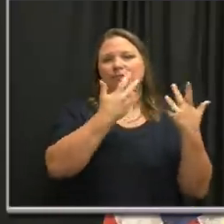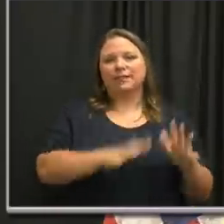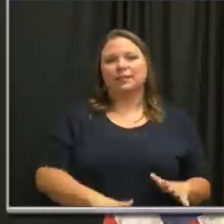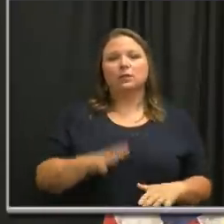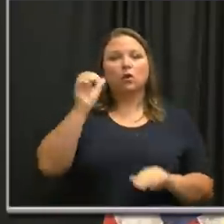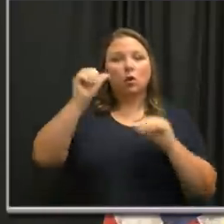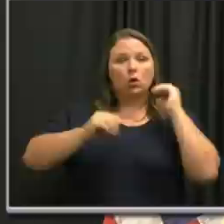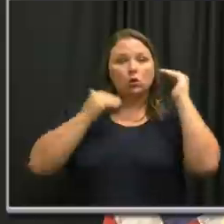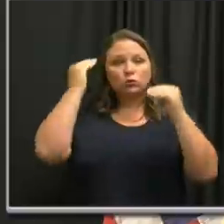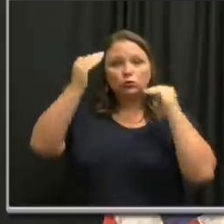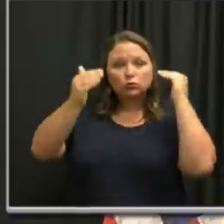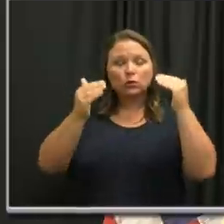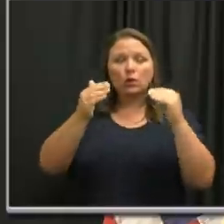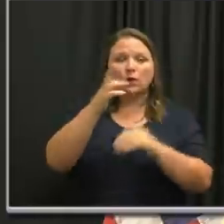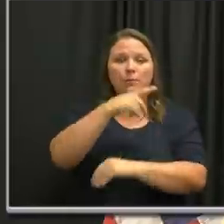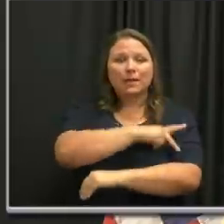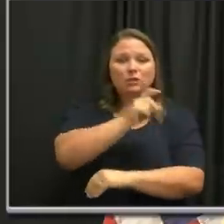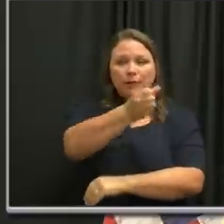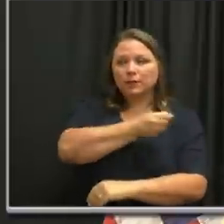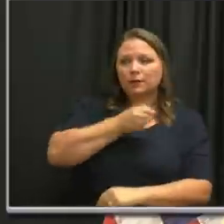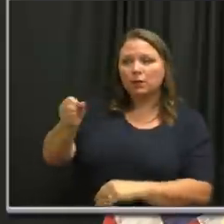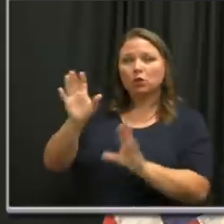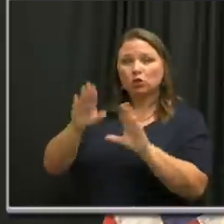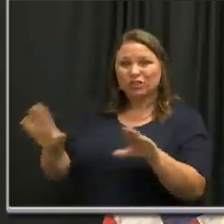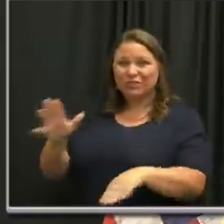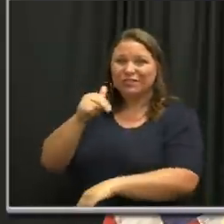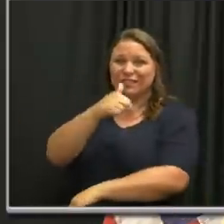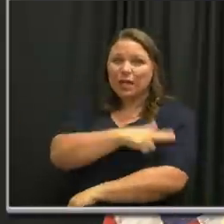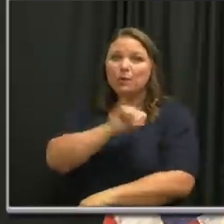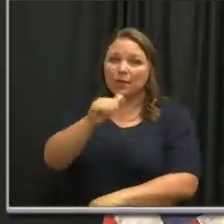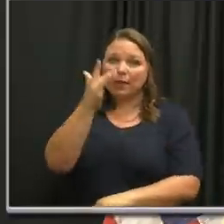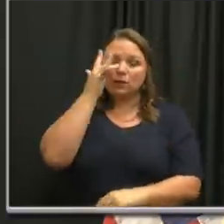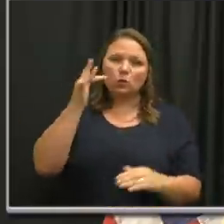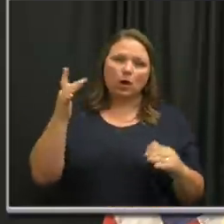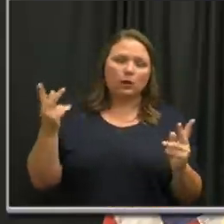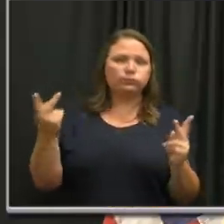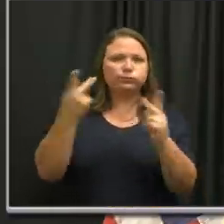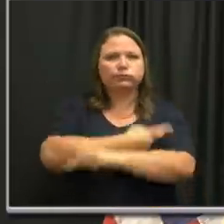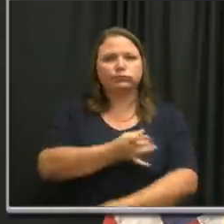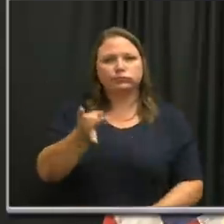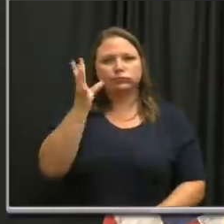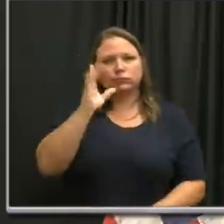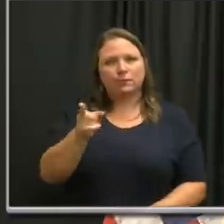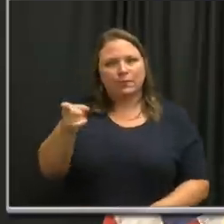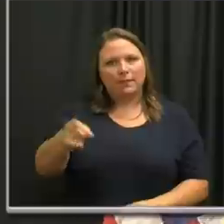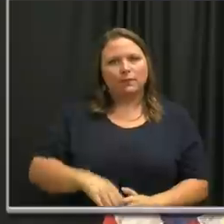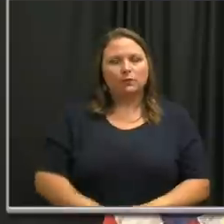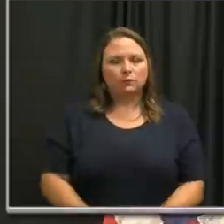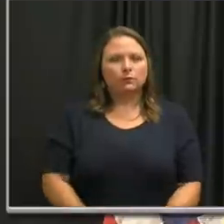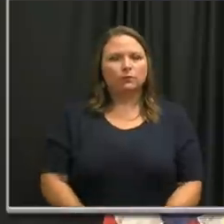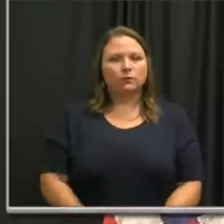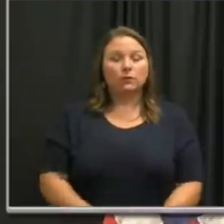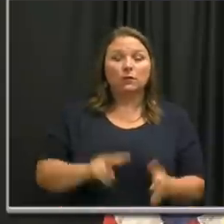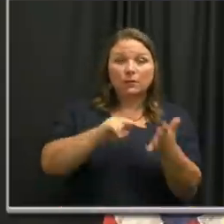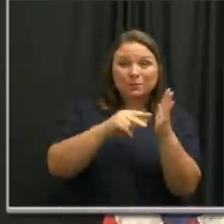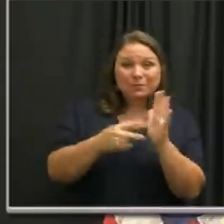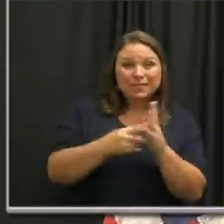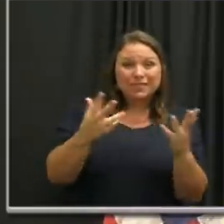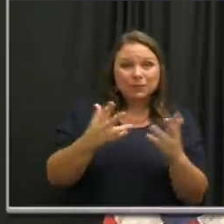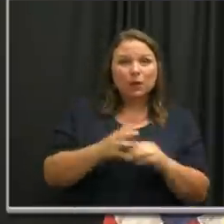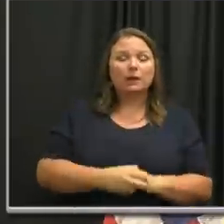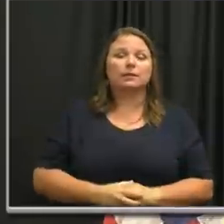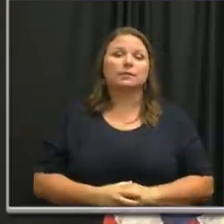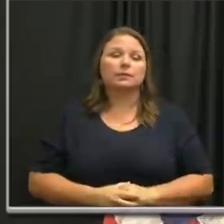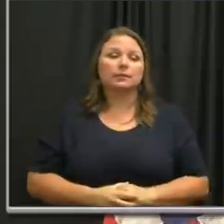patients are being treated in children's hospitals, to give you a sense of how bad the situation is. And what this means is that the